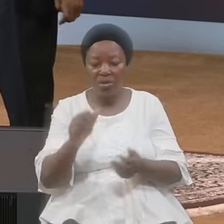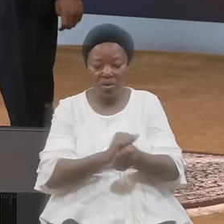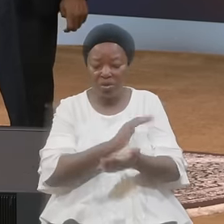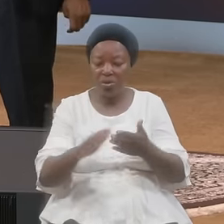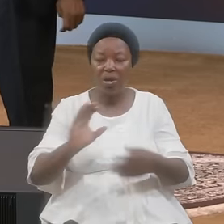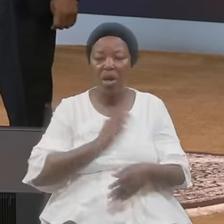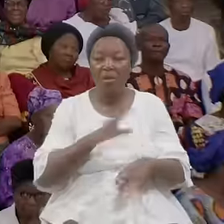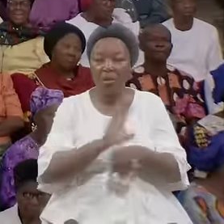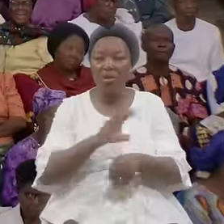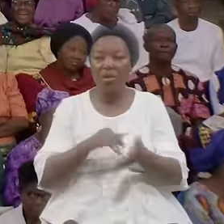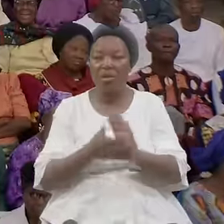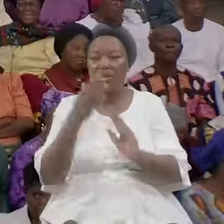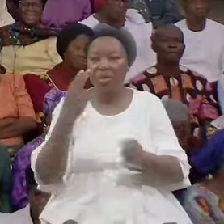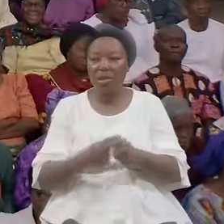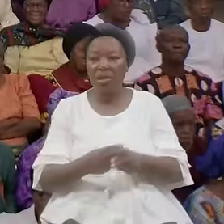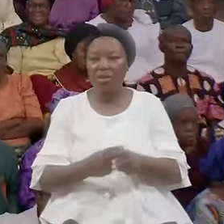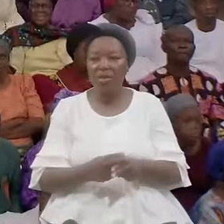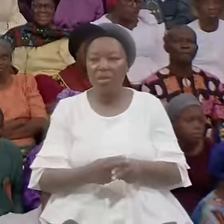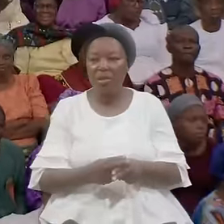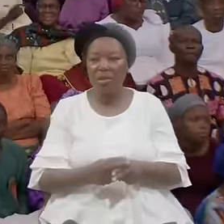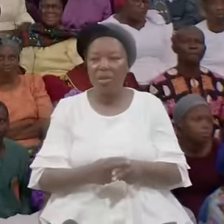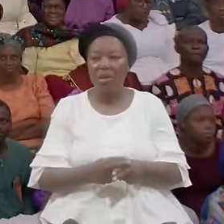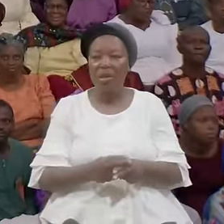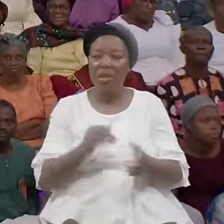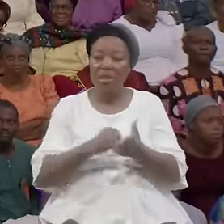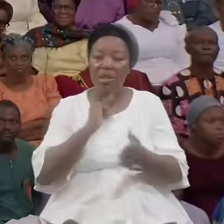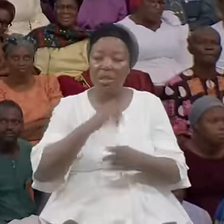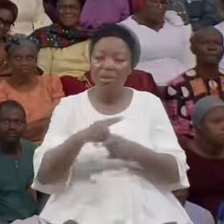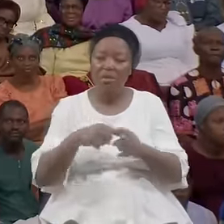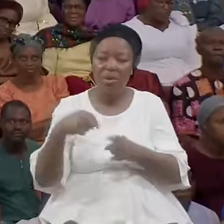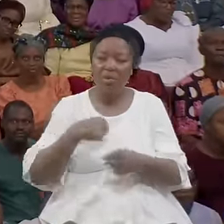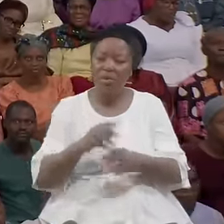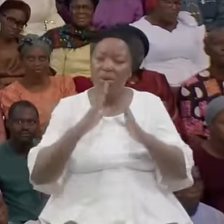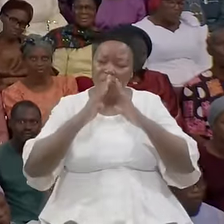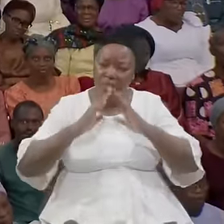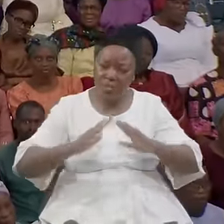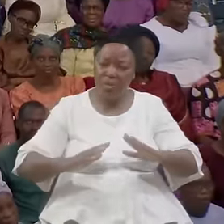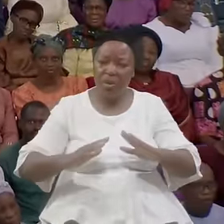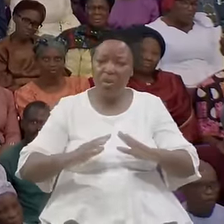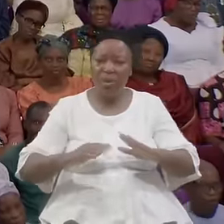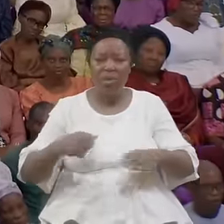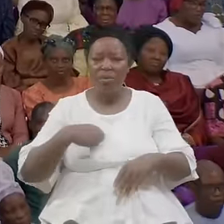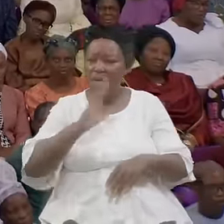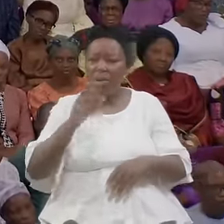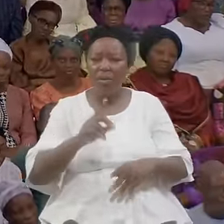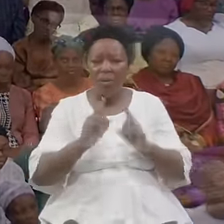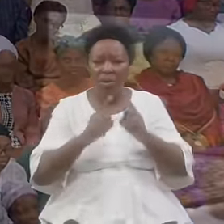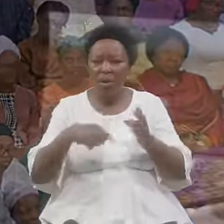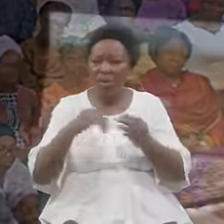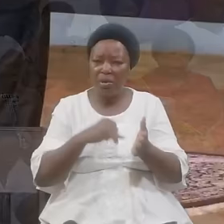Our Church It's When We Keep Quiet And We Don't Talk It's When We Muscled